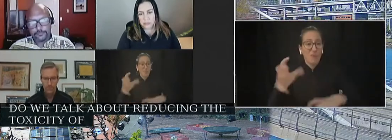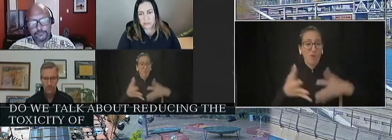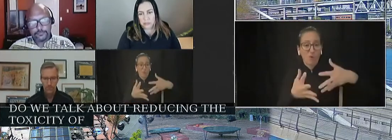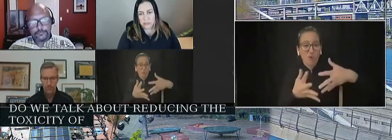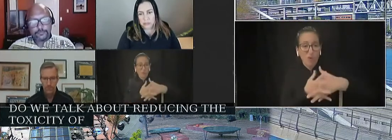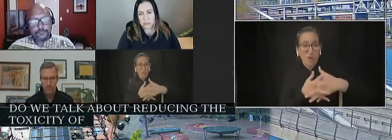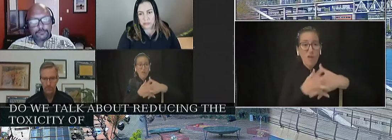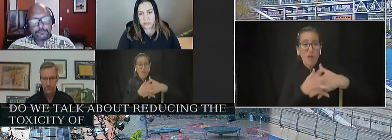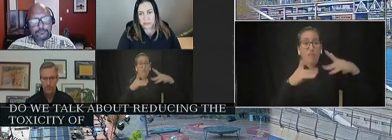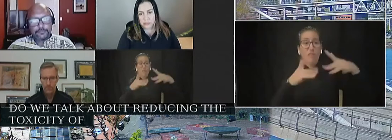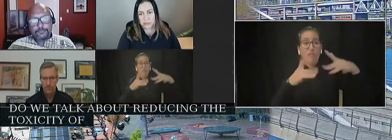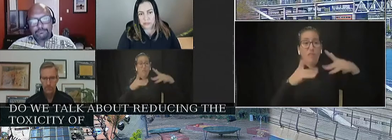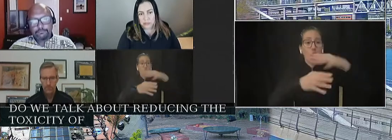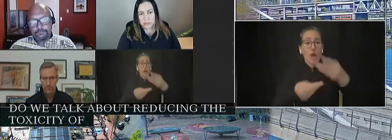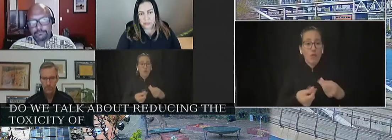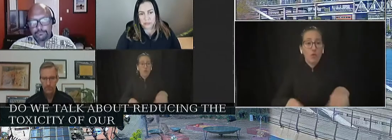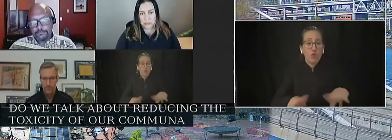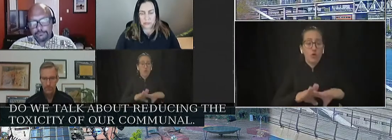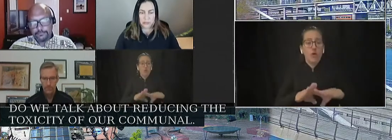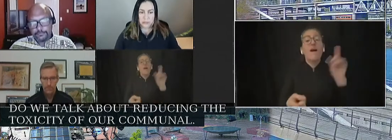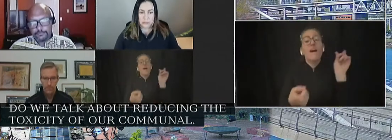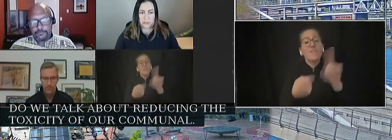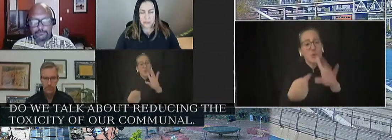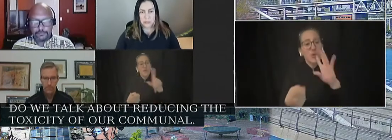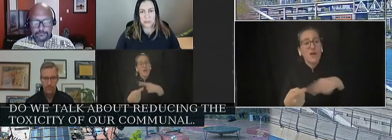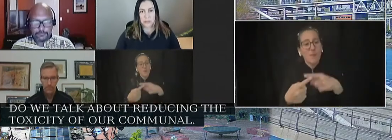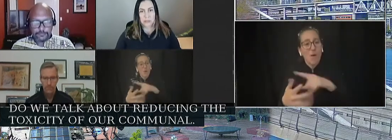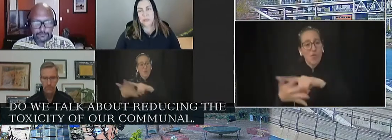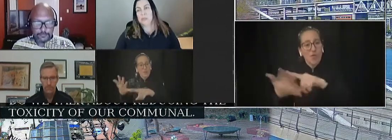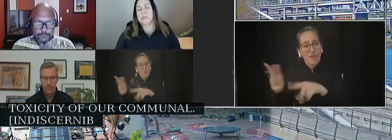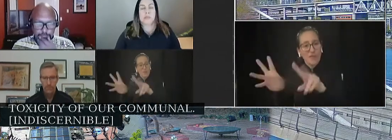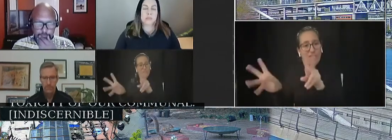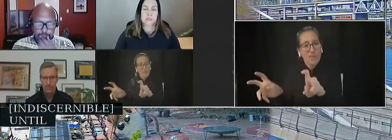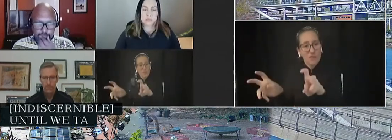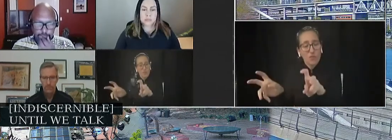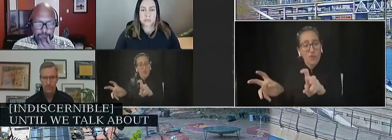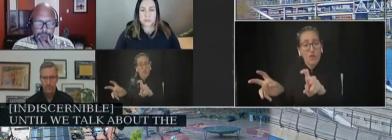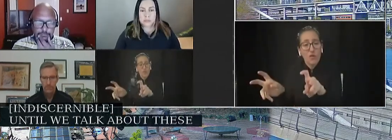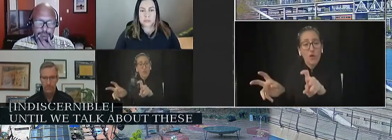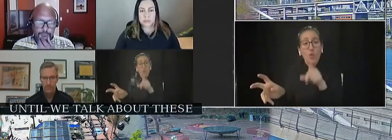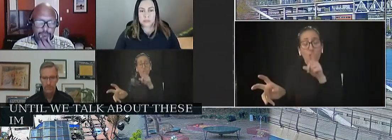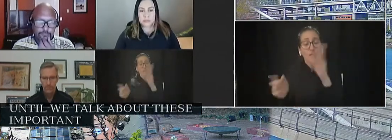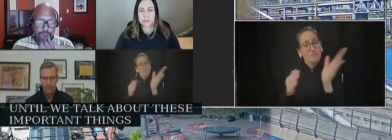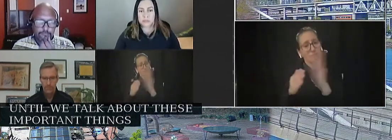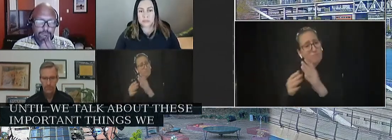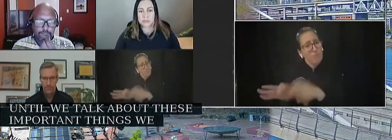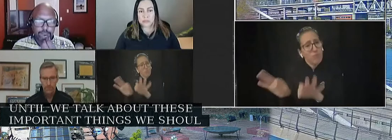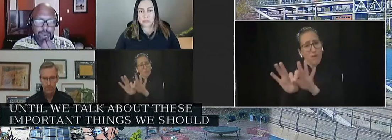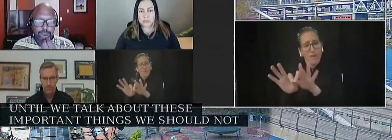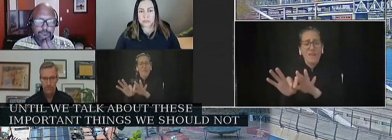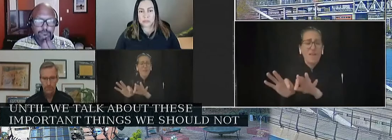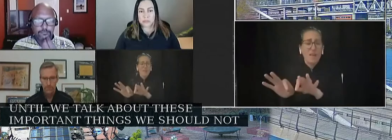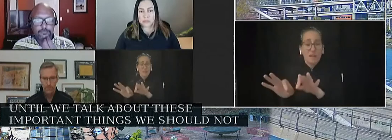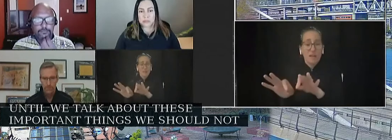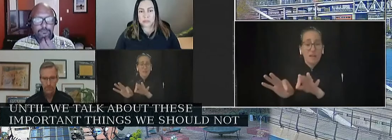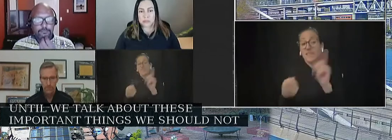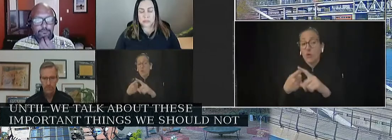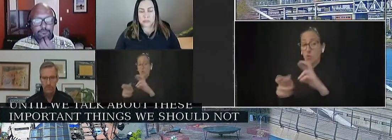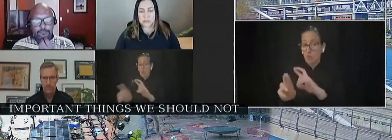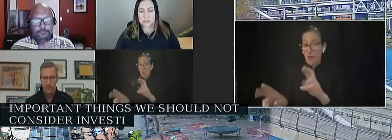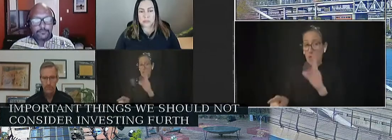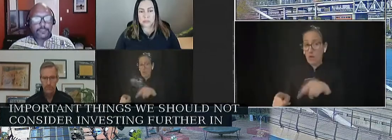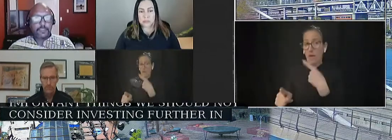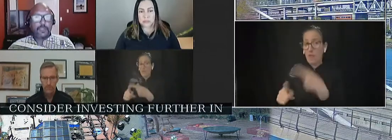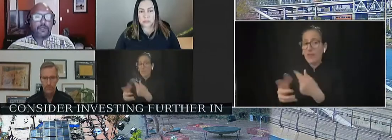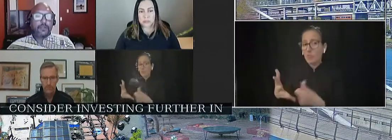actually like mortally important things, we should not even consider investing further in the Portland Police Bureau.